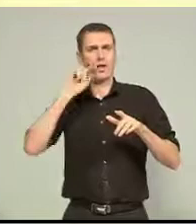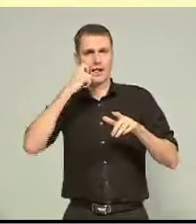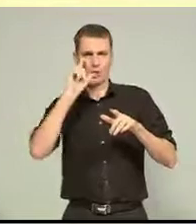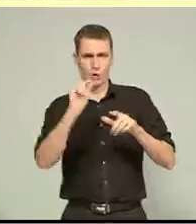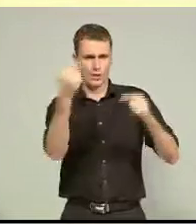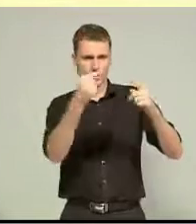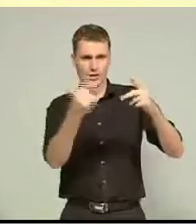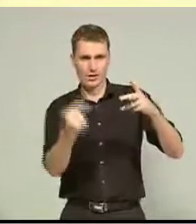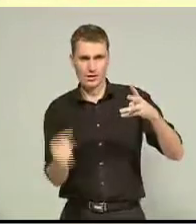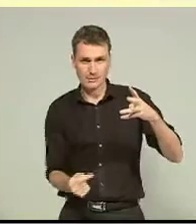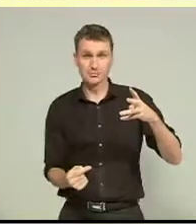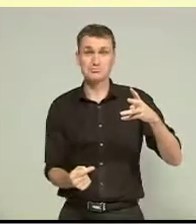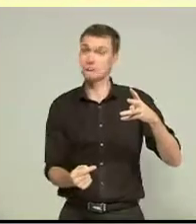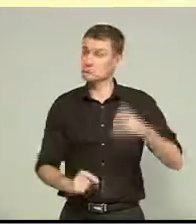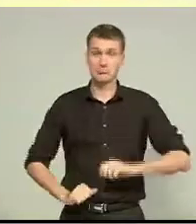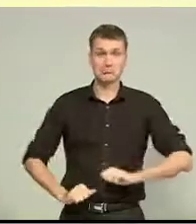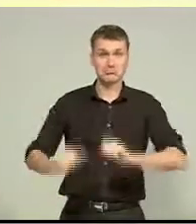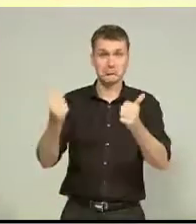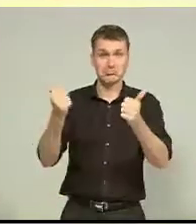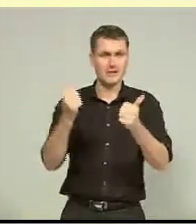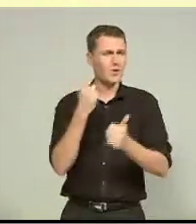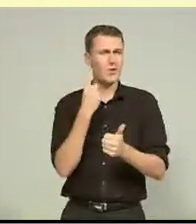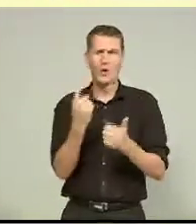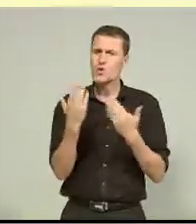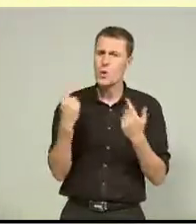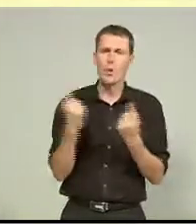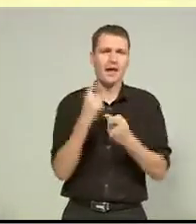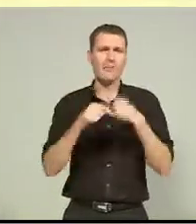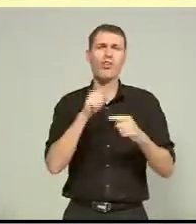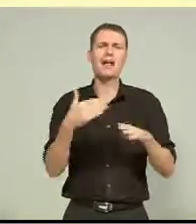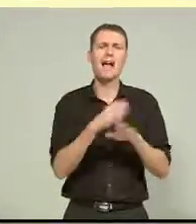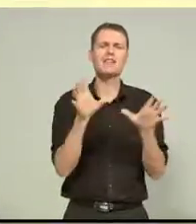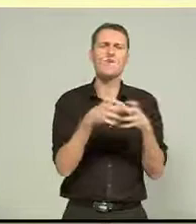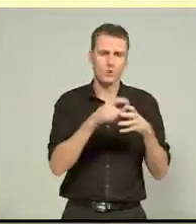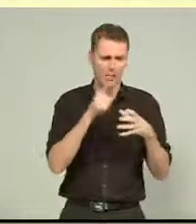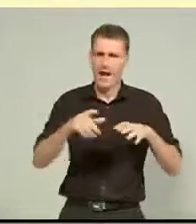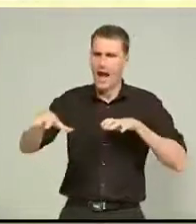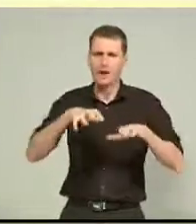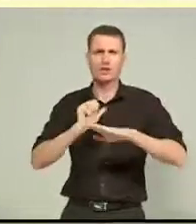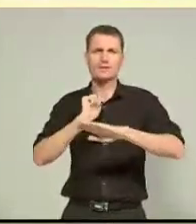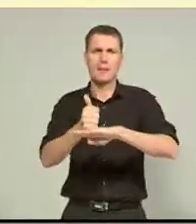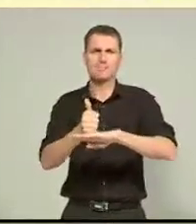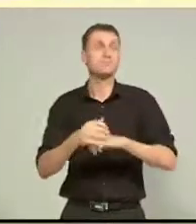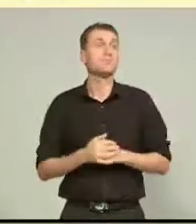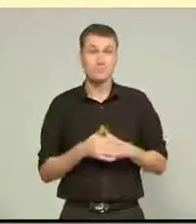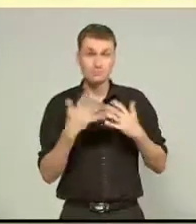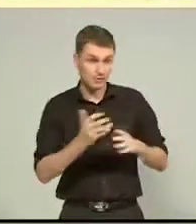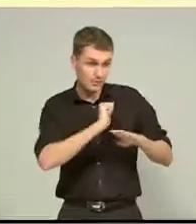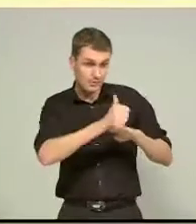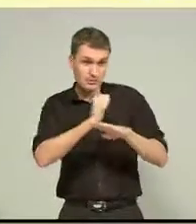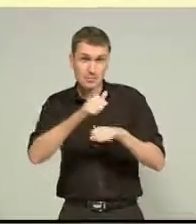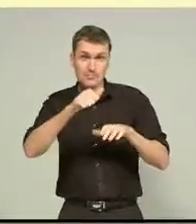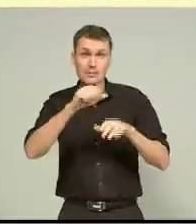And so that was, you know, that was a fantastic, one of the really cool things about the task force. Only time will tell if installing these pumps was worthwhile.